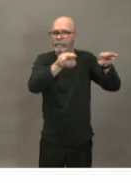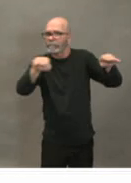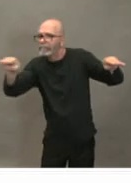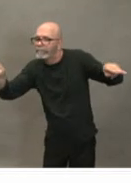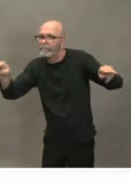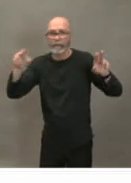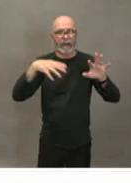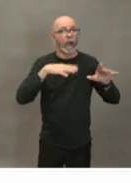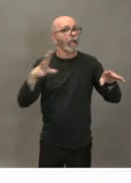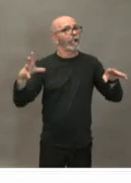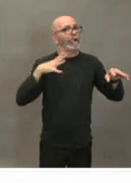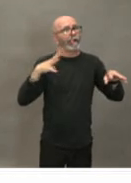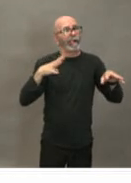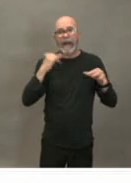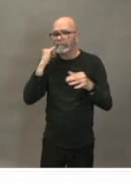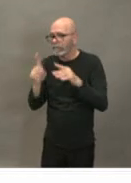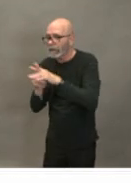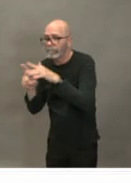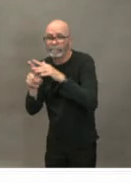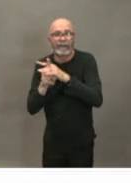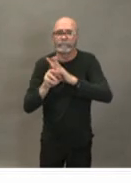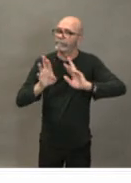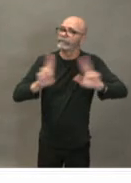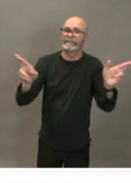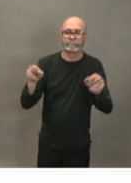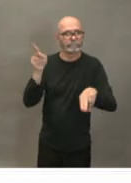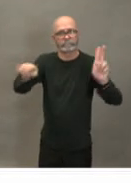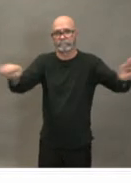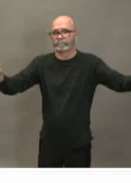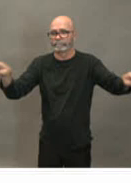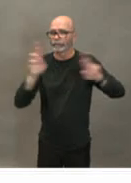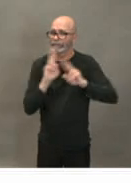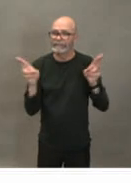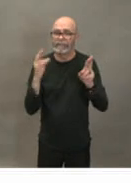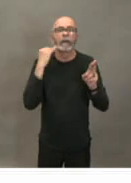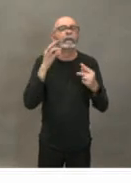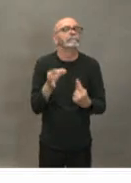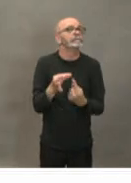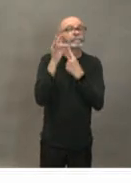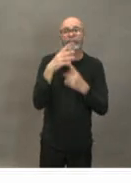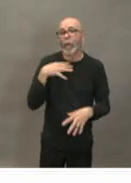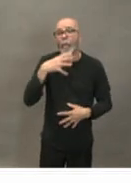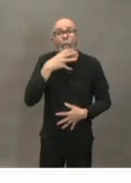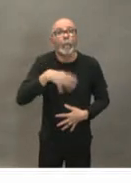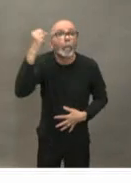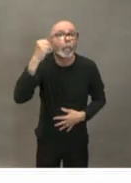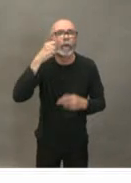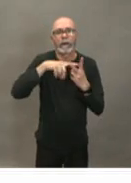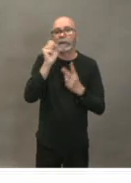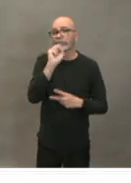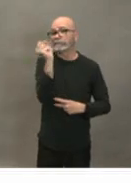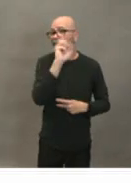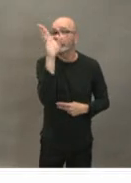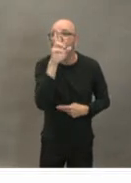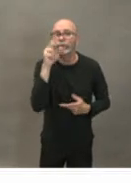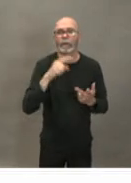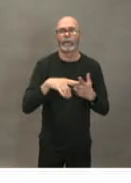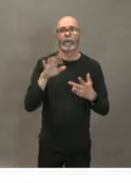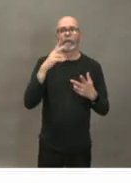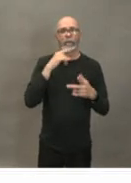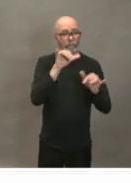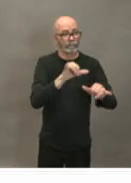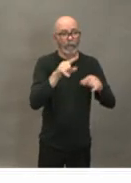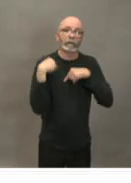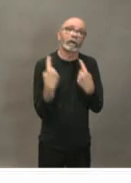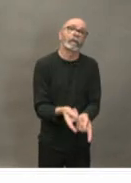and we know that the that the people who are older so seniors especially seniors with chronic conditions are those most